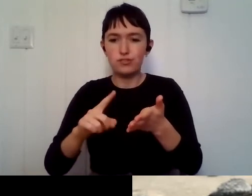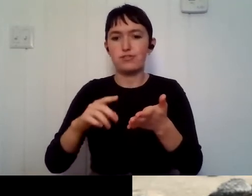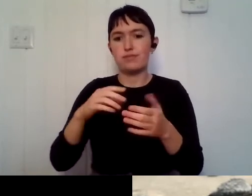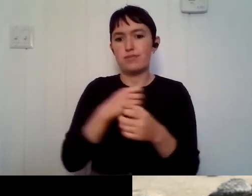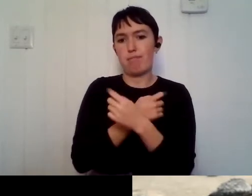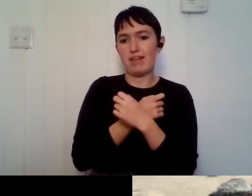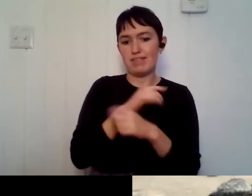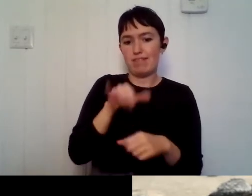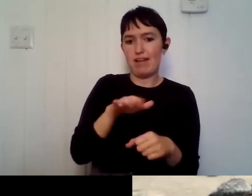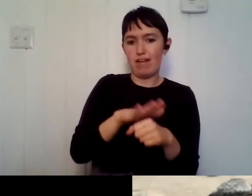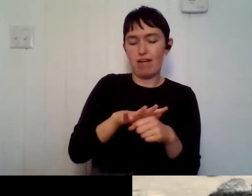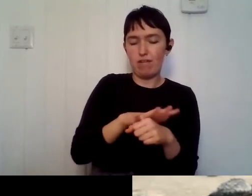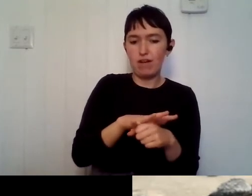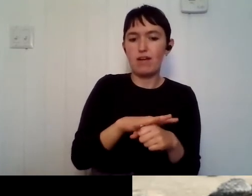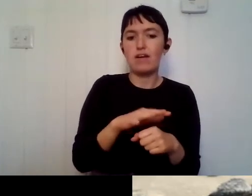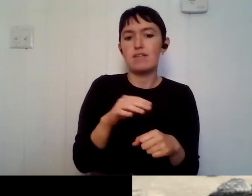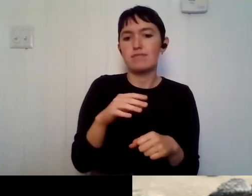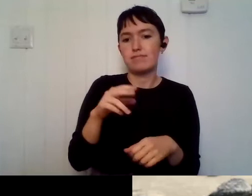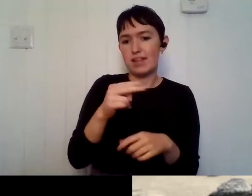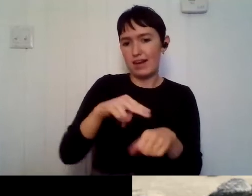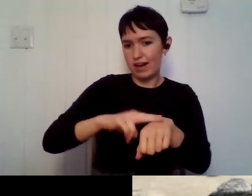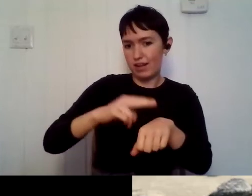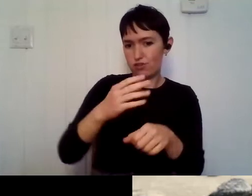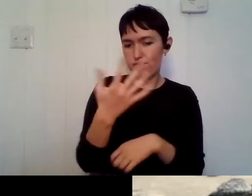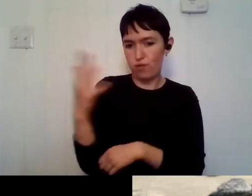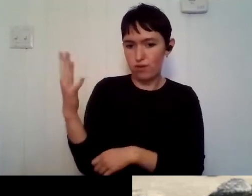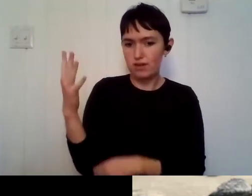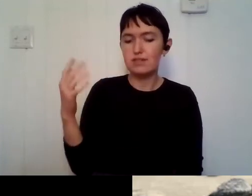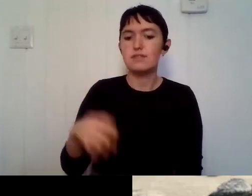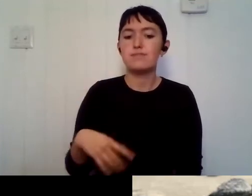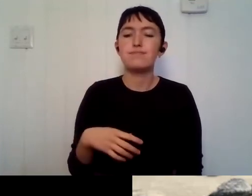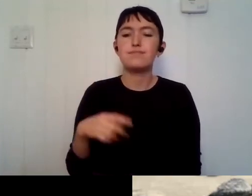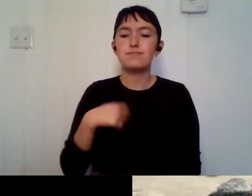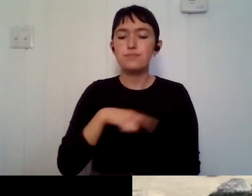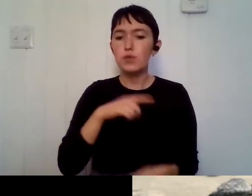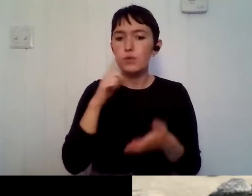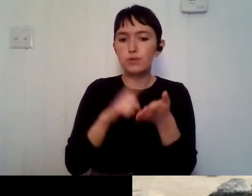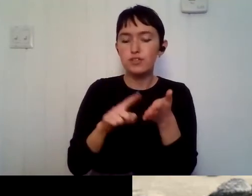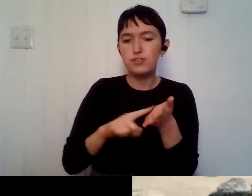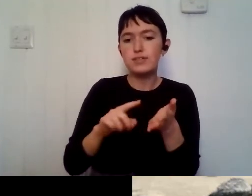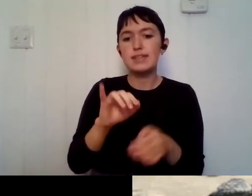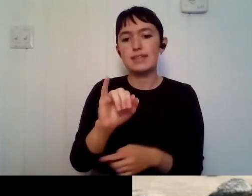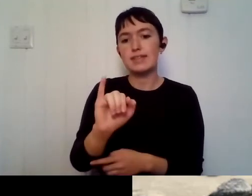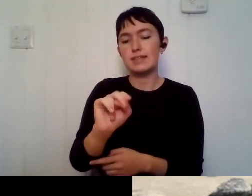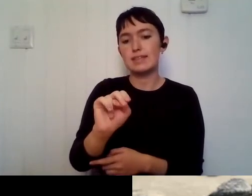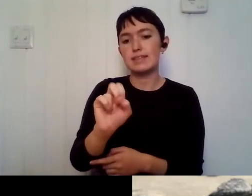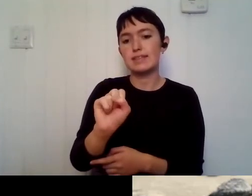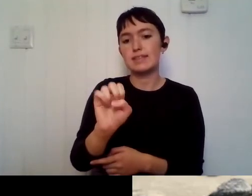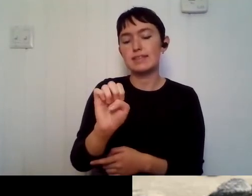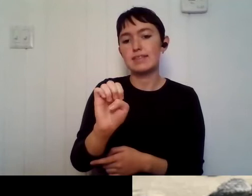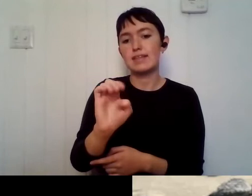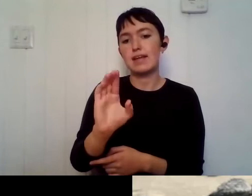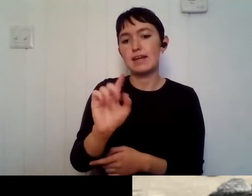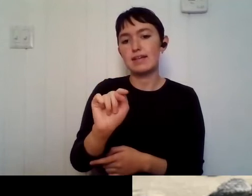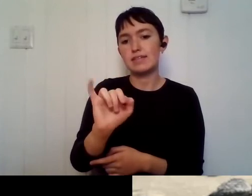Crocker Rain National Forest. So we was looking at insectivores and fruit bats. So insectivores are the ones that